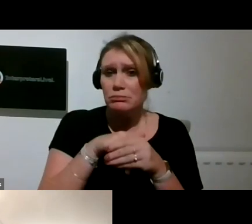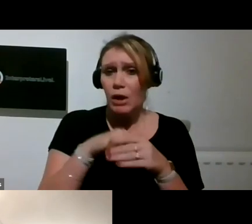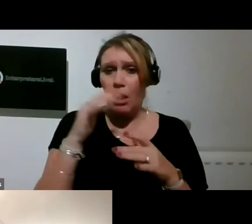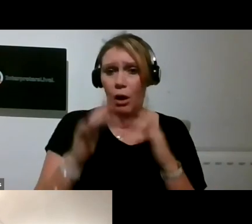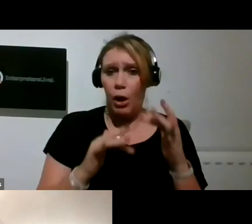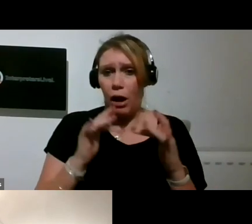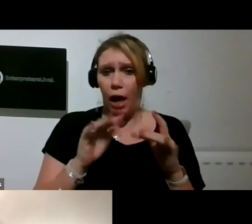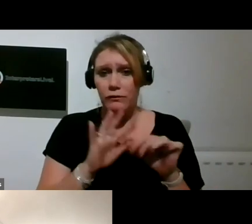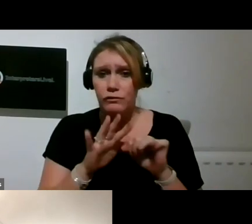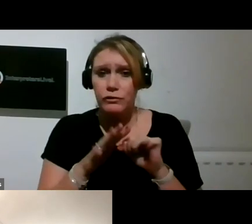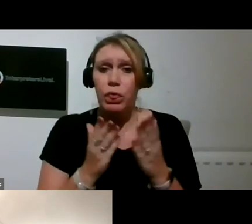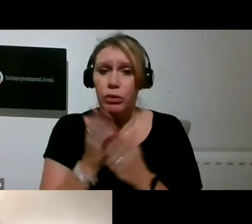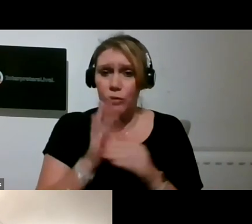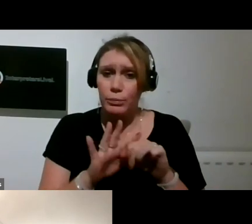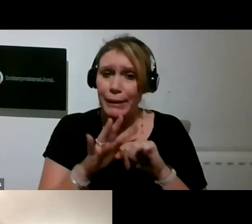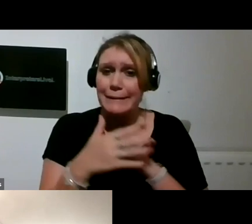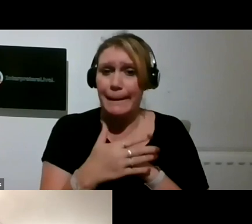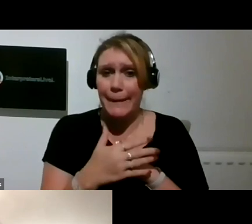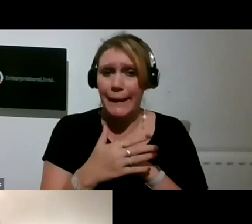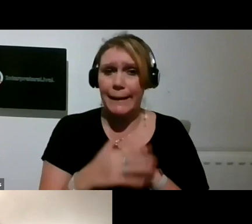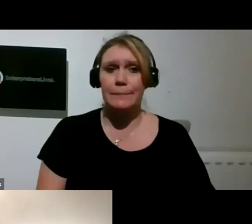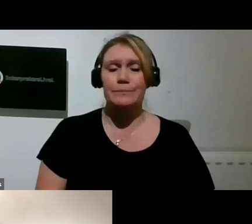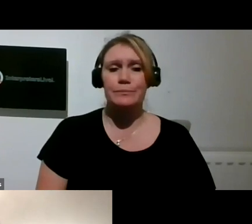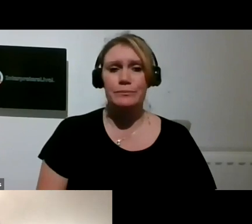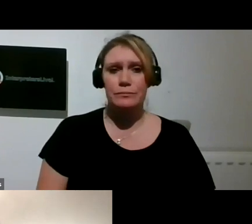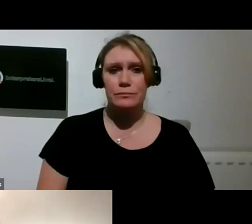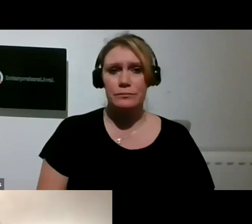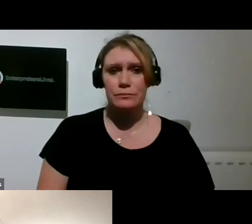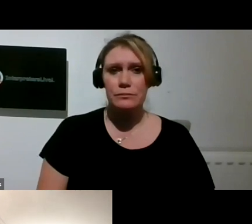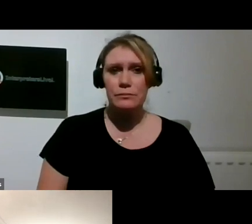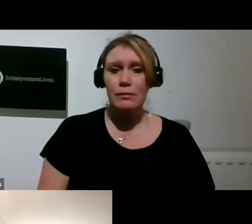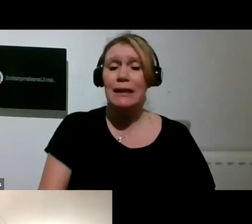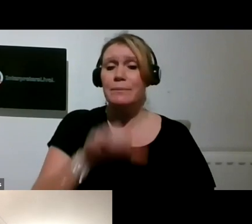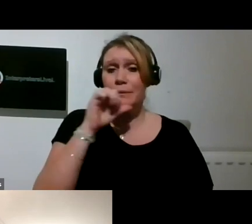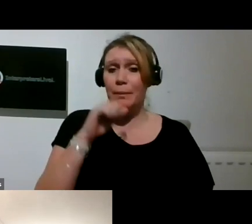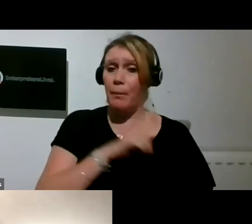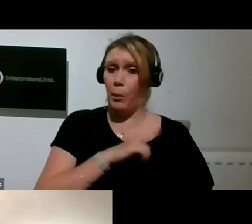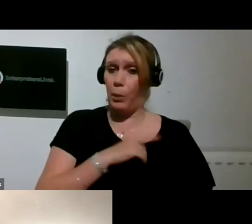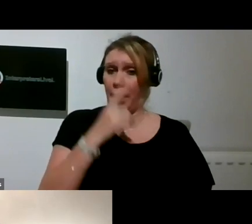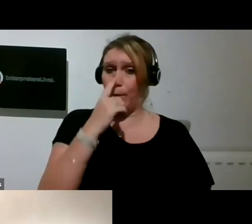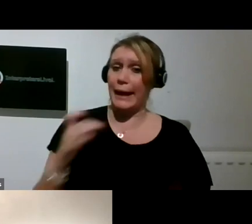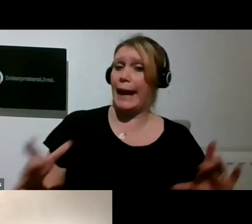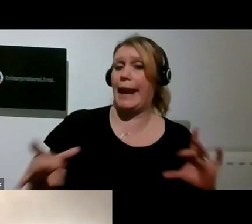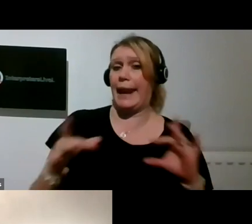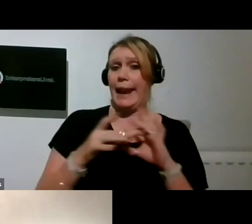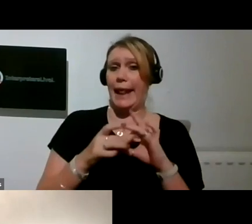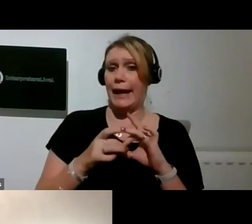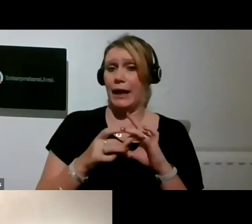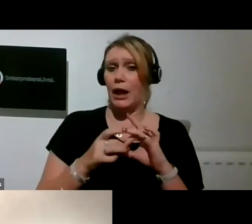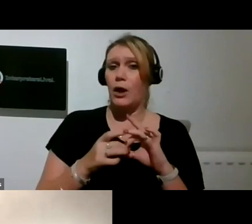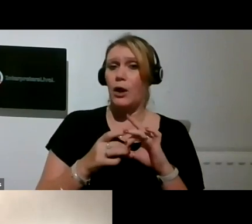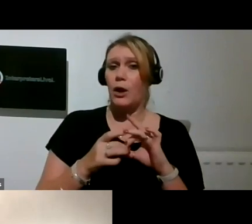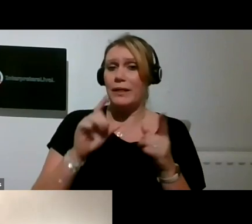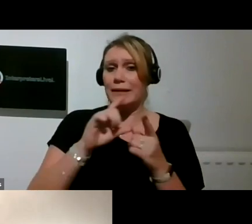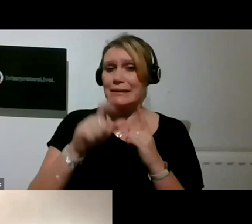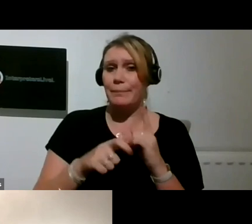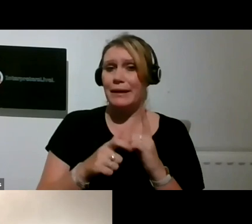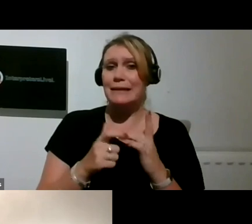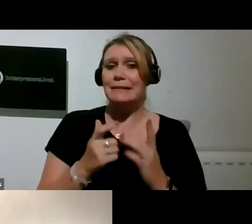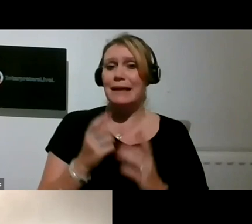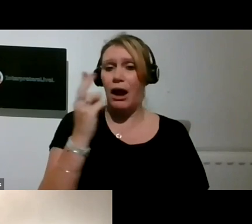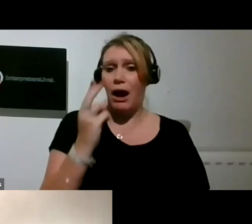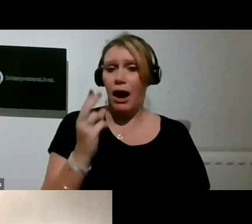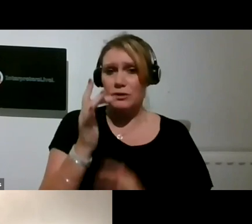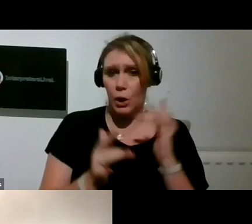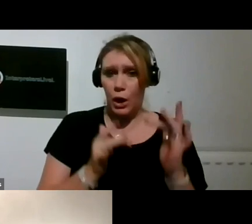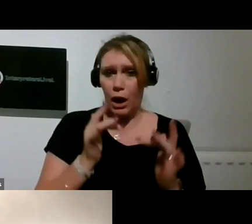Colin and Disability Arts Online, so that the fund, the funding round of micro commissions that went out this spring